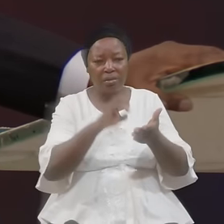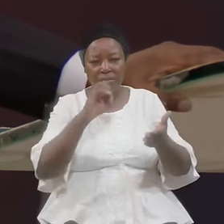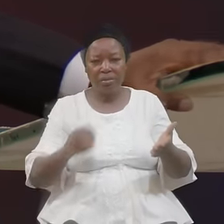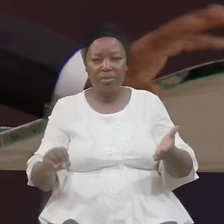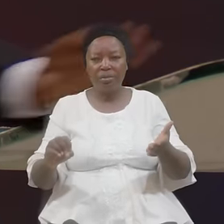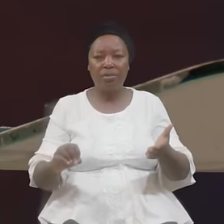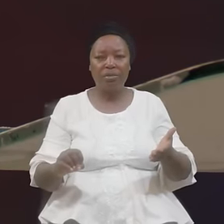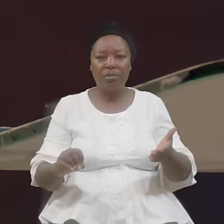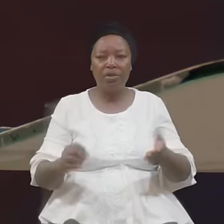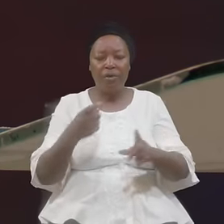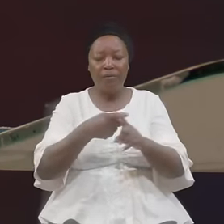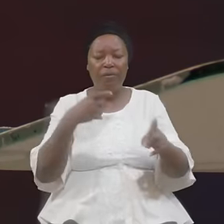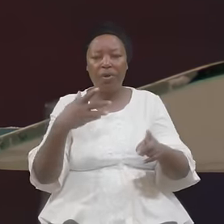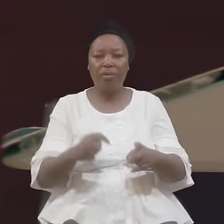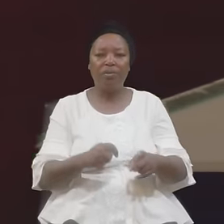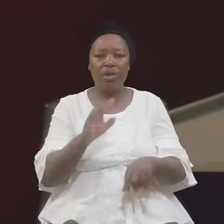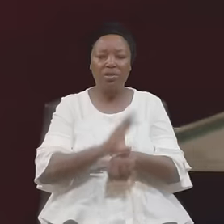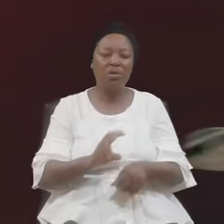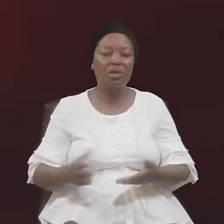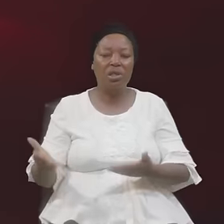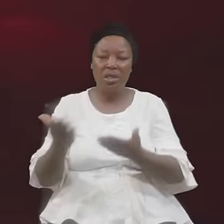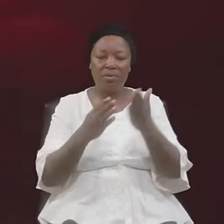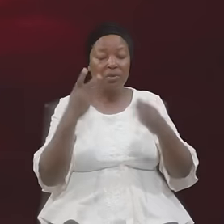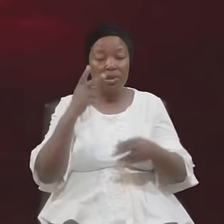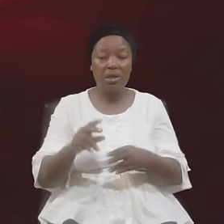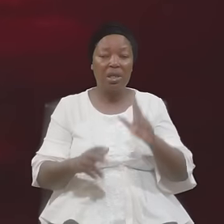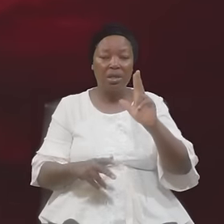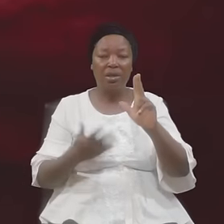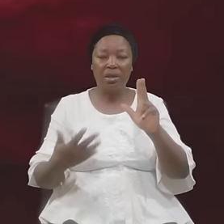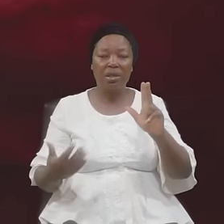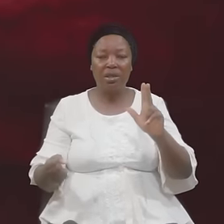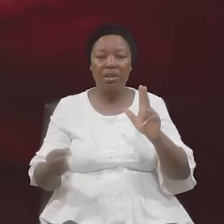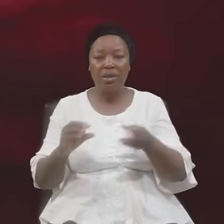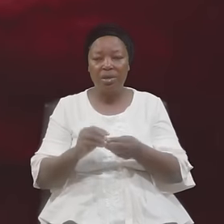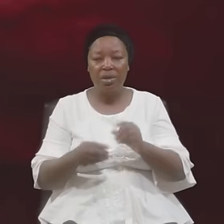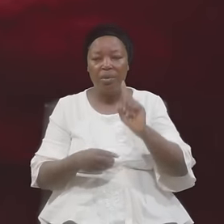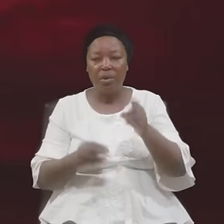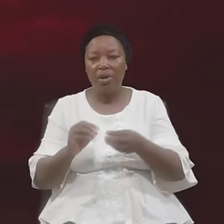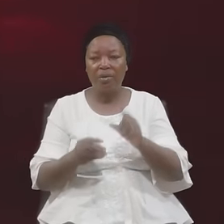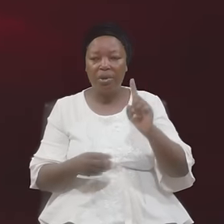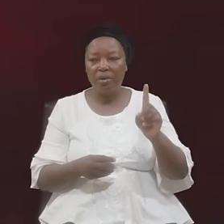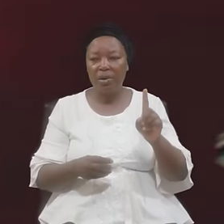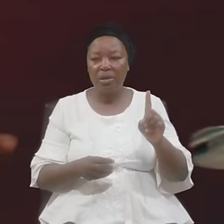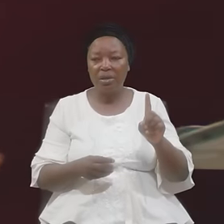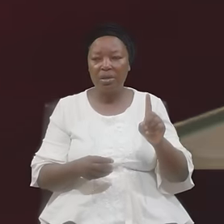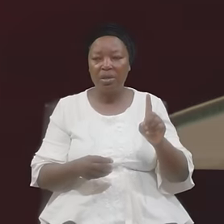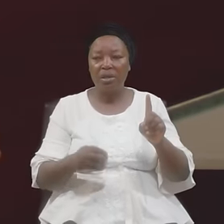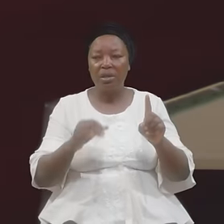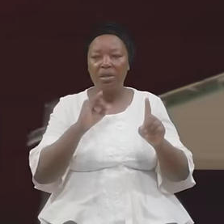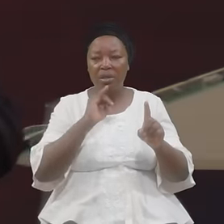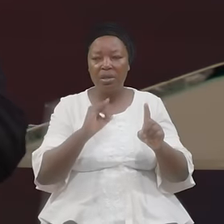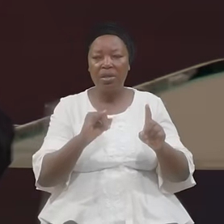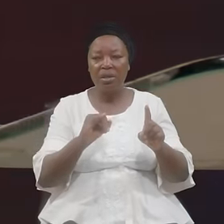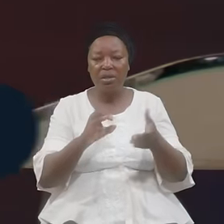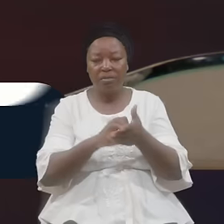Sanctuary Service Look at Three things Look at Number one Number one Excluding